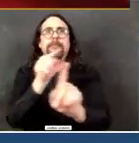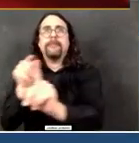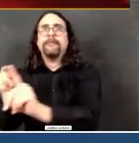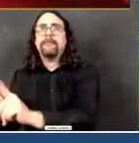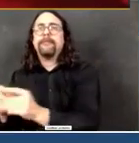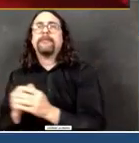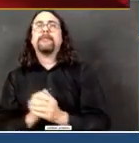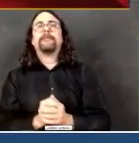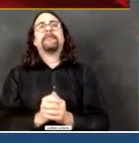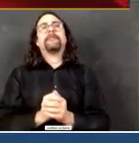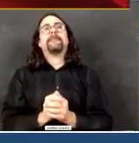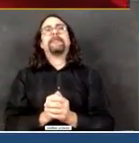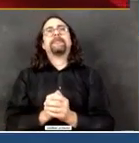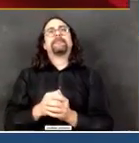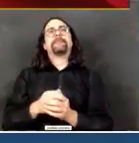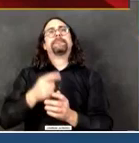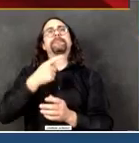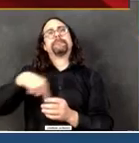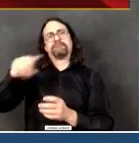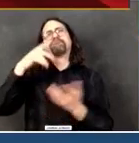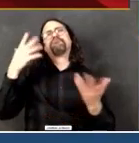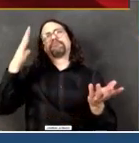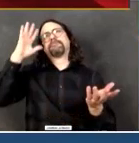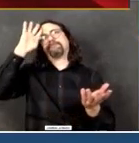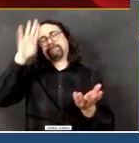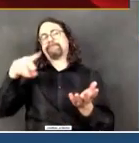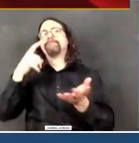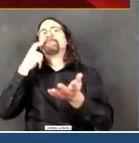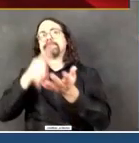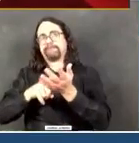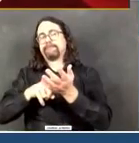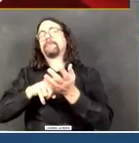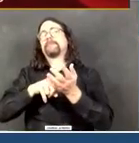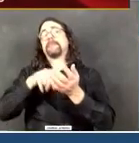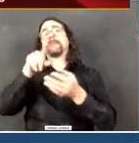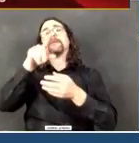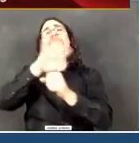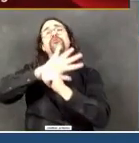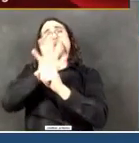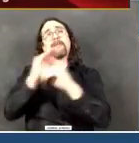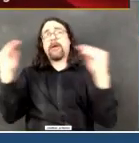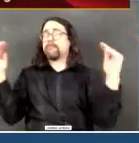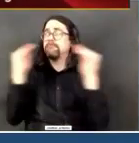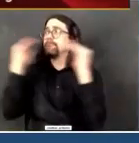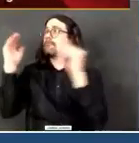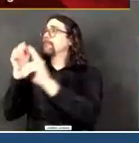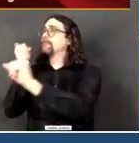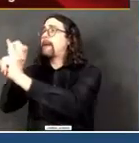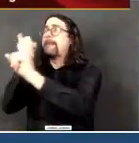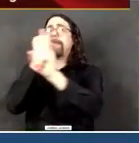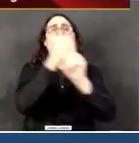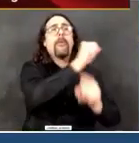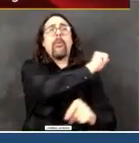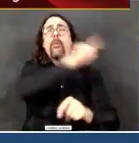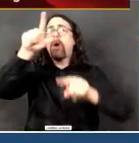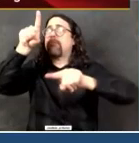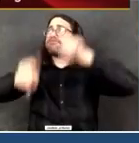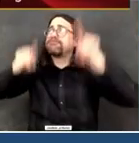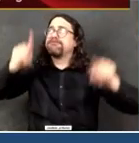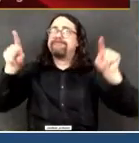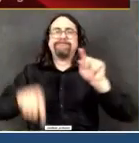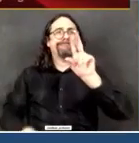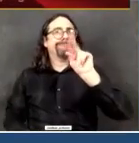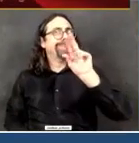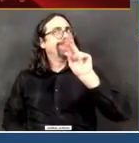everywhere. Every community, every zip code has been affected, and we all know people who are suffering or even people who have passed away.